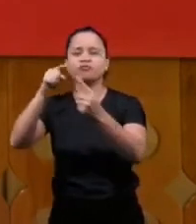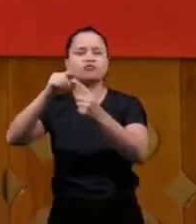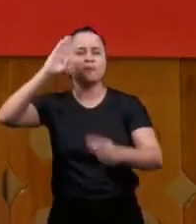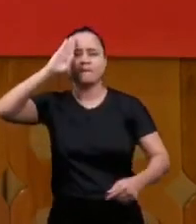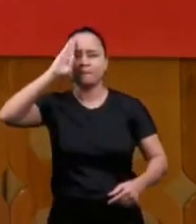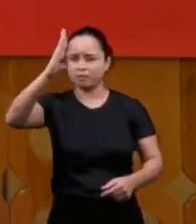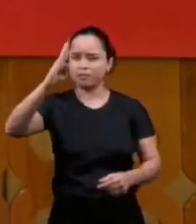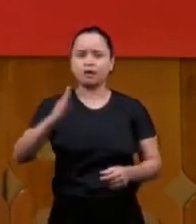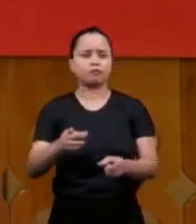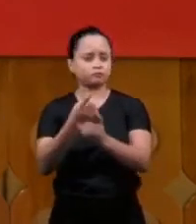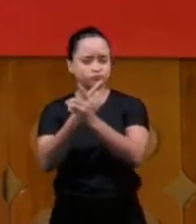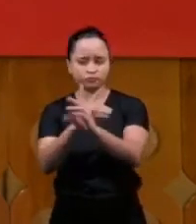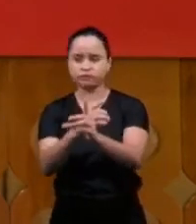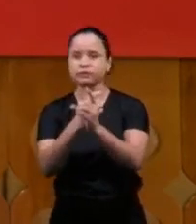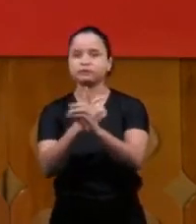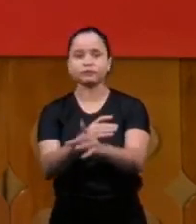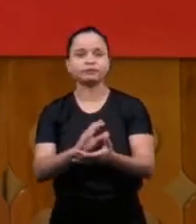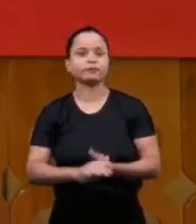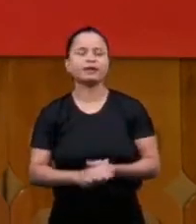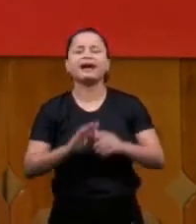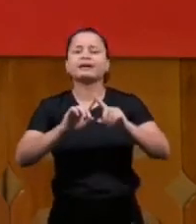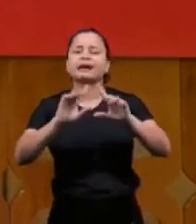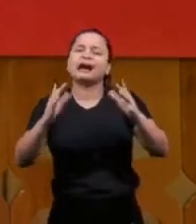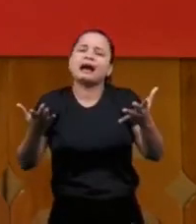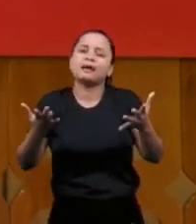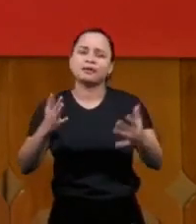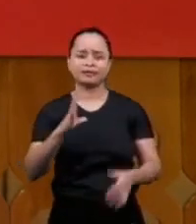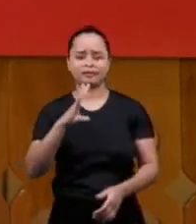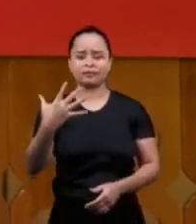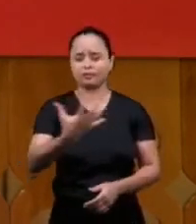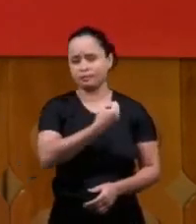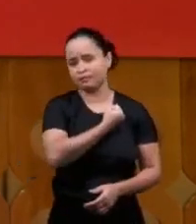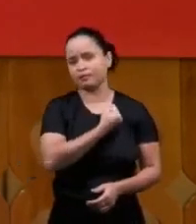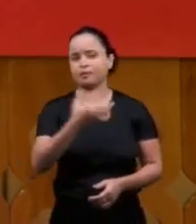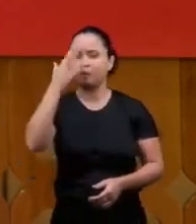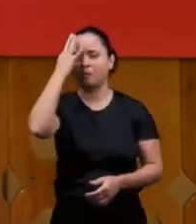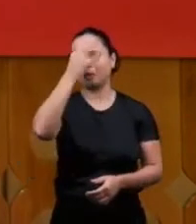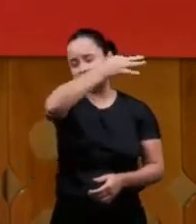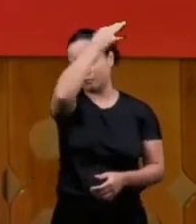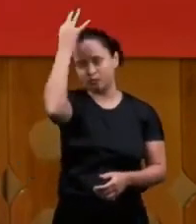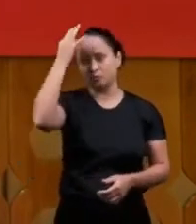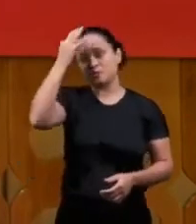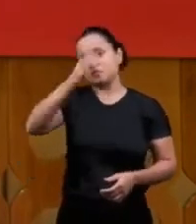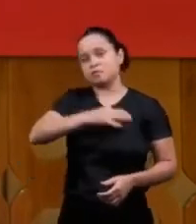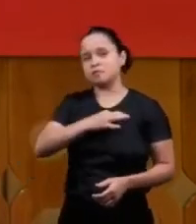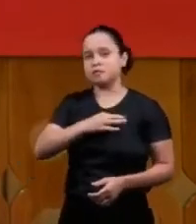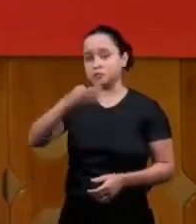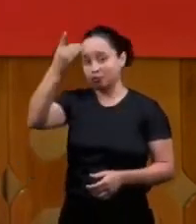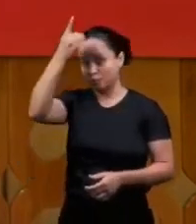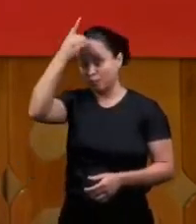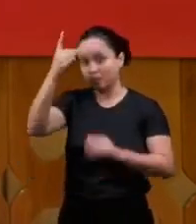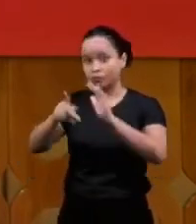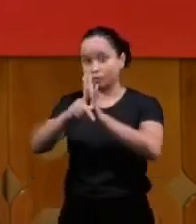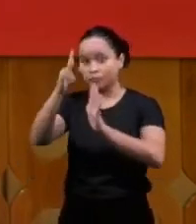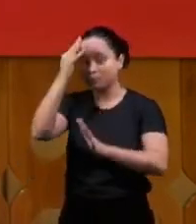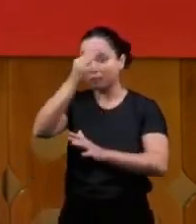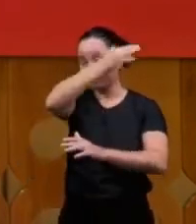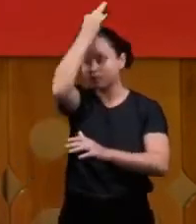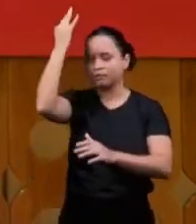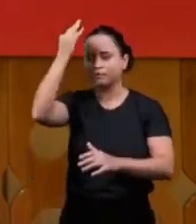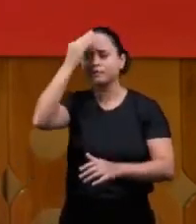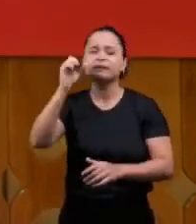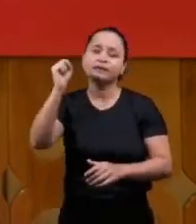but but salvation baptism of the Holy Spirit spiritual gifts are these important yes